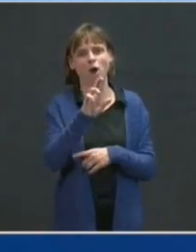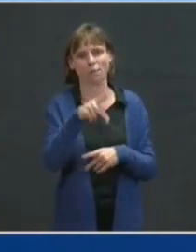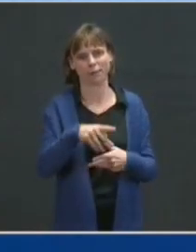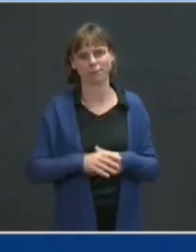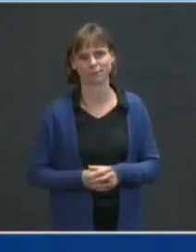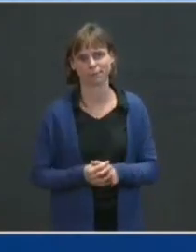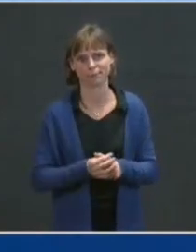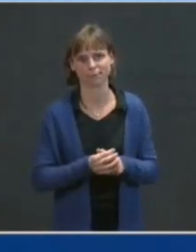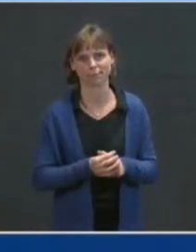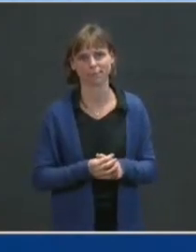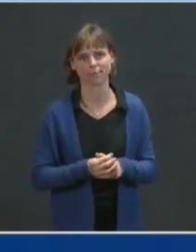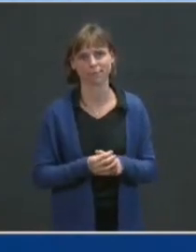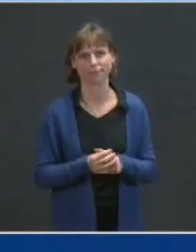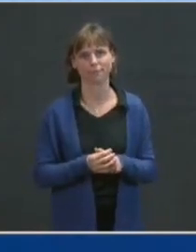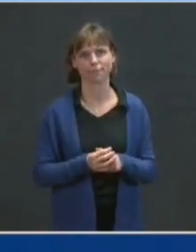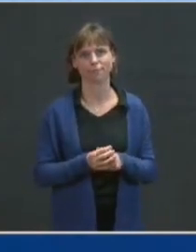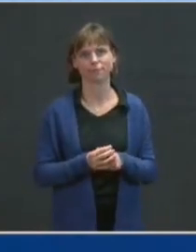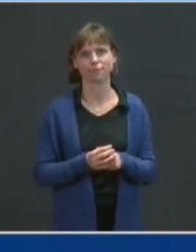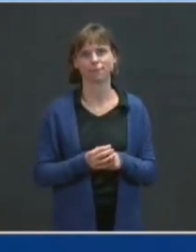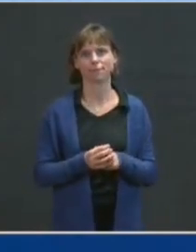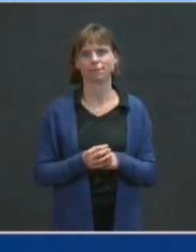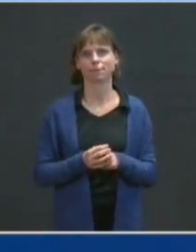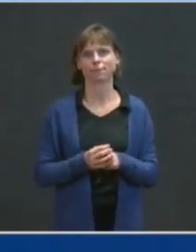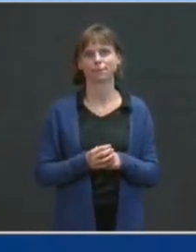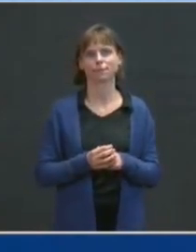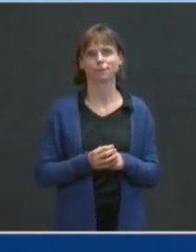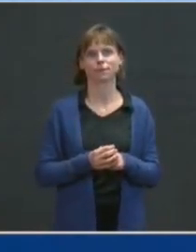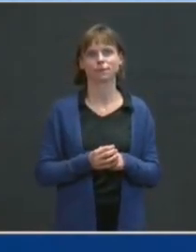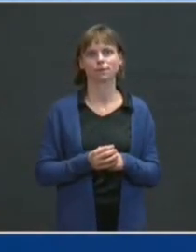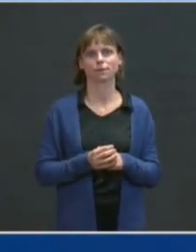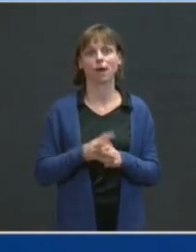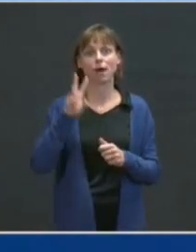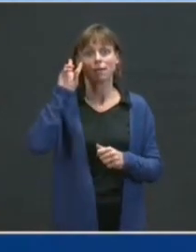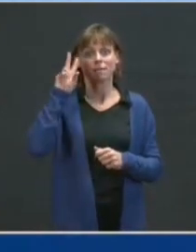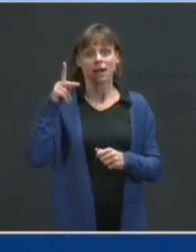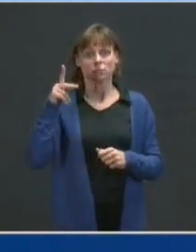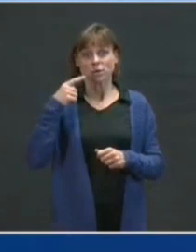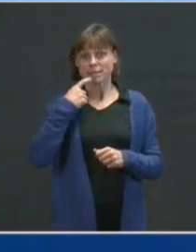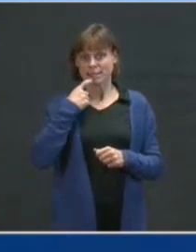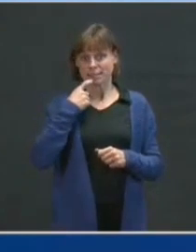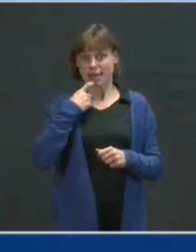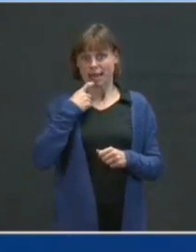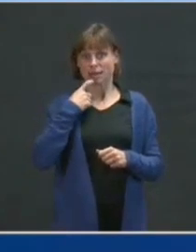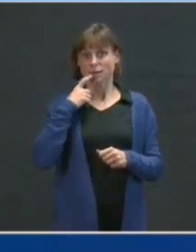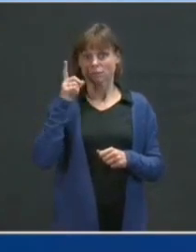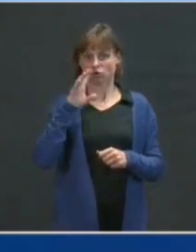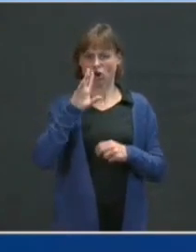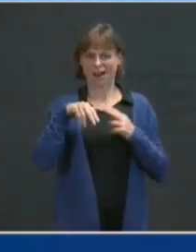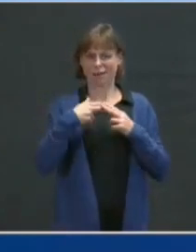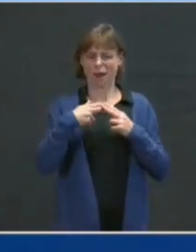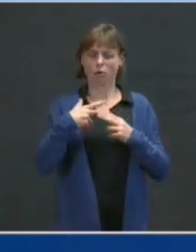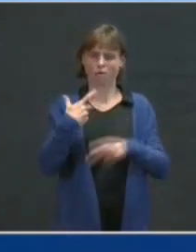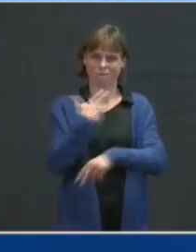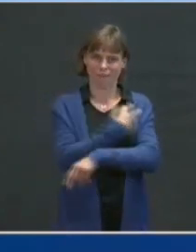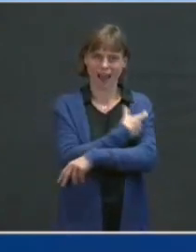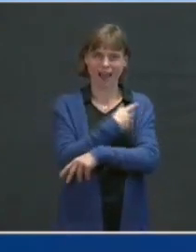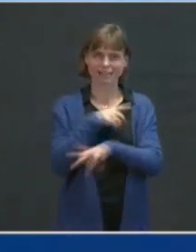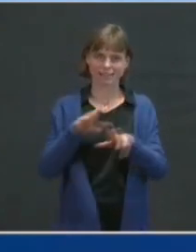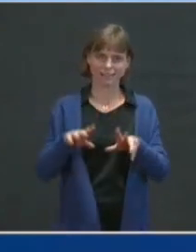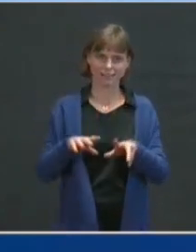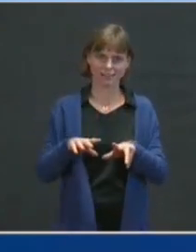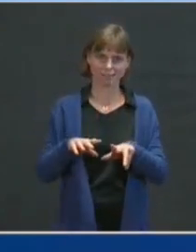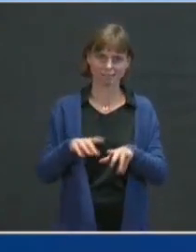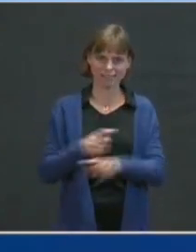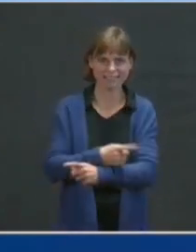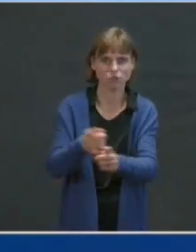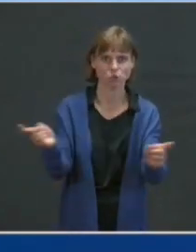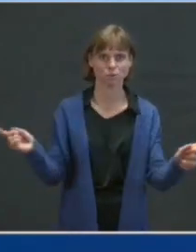If I may, one more. The vice president said, speaking of vaccines and distribution, COVID, etc. She said, quote,